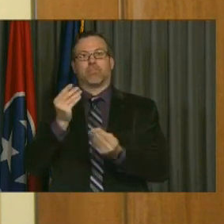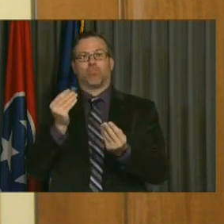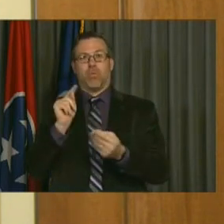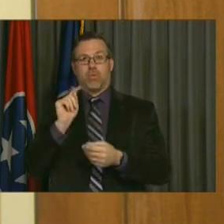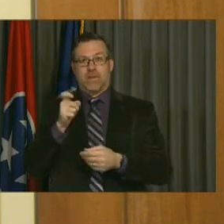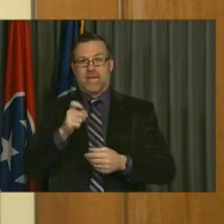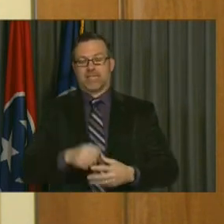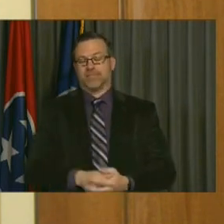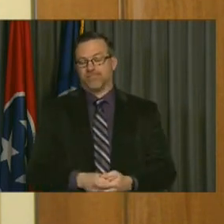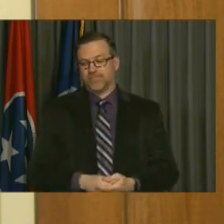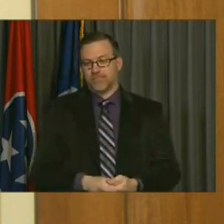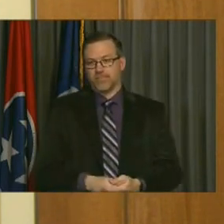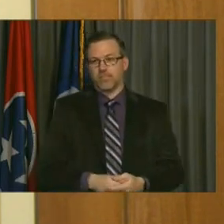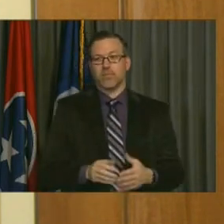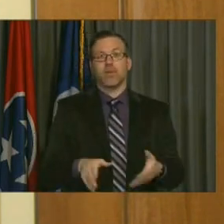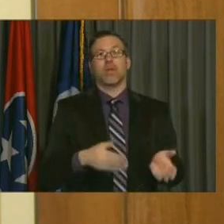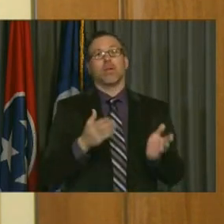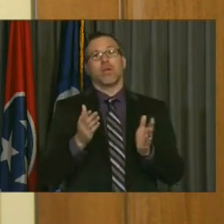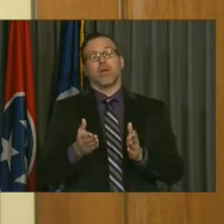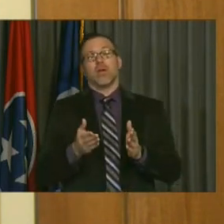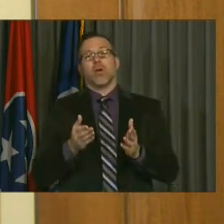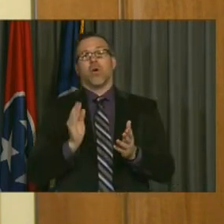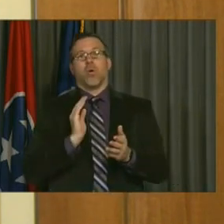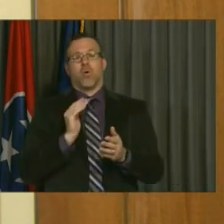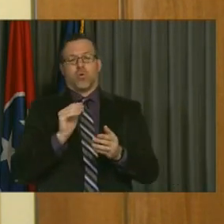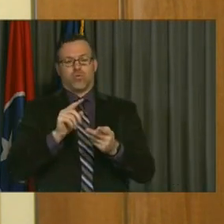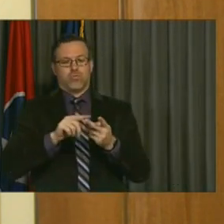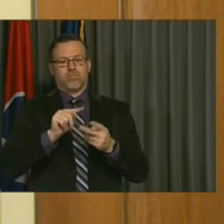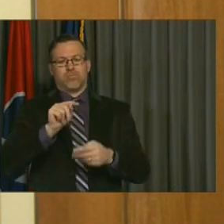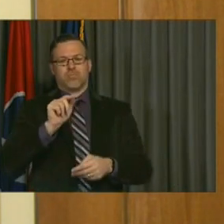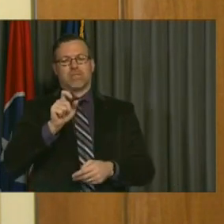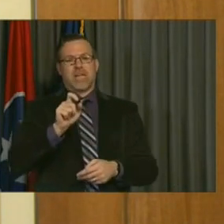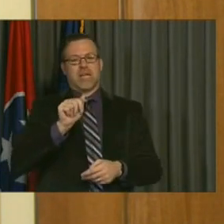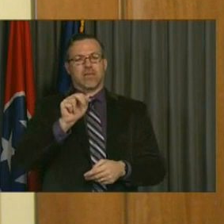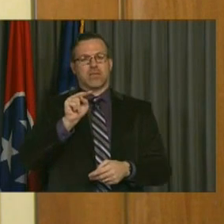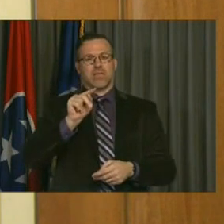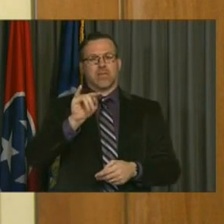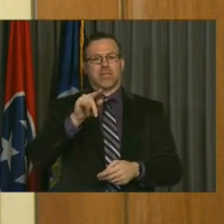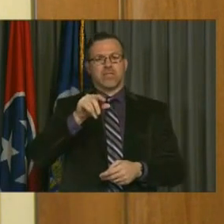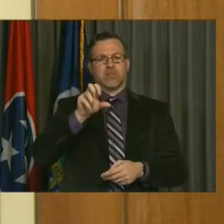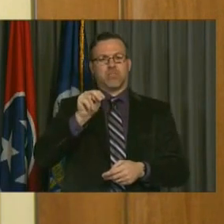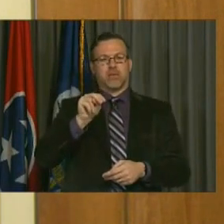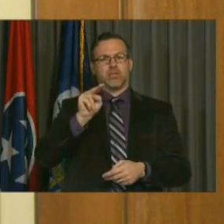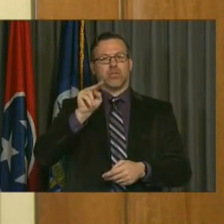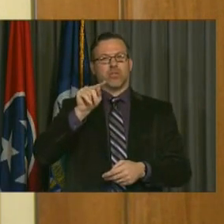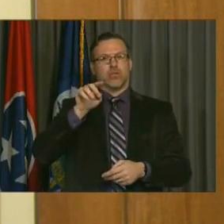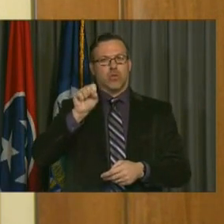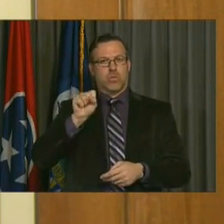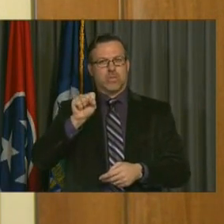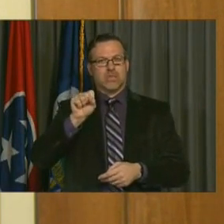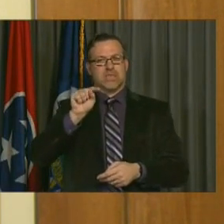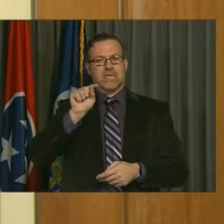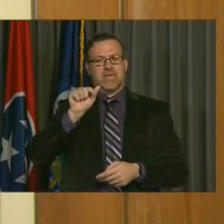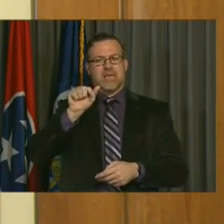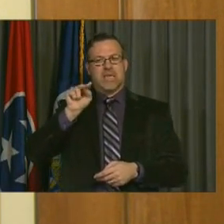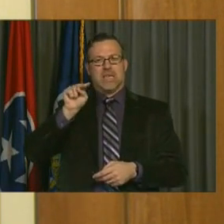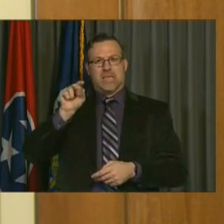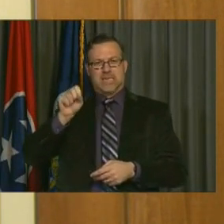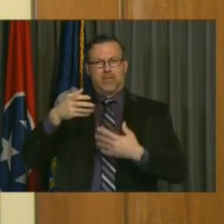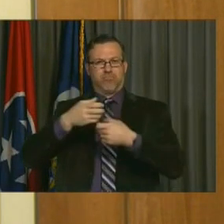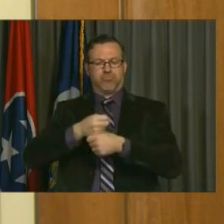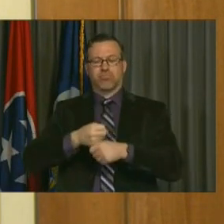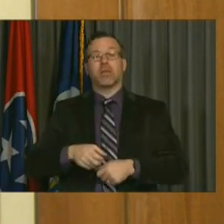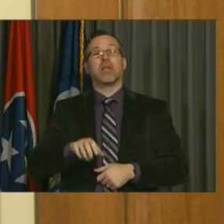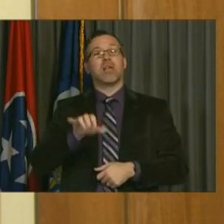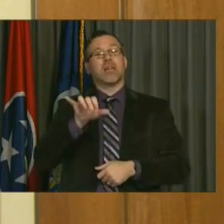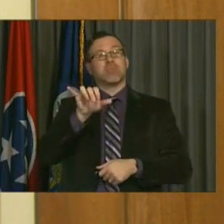that we have are the tax anticipation notes, which is a state-authorized note